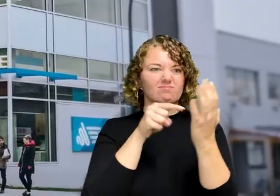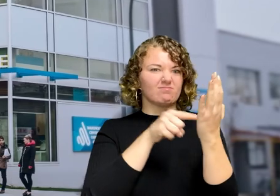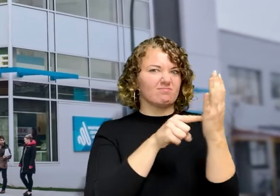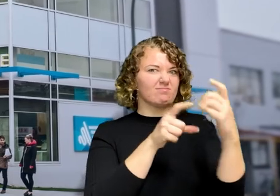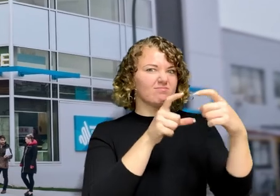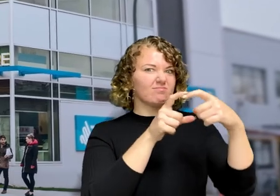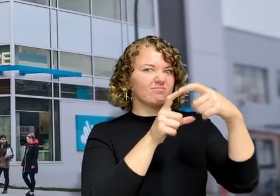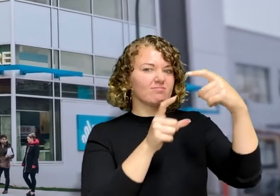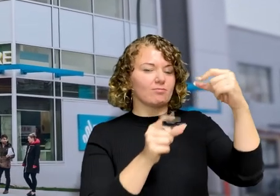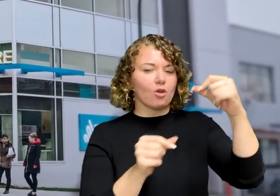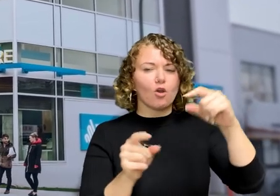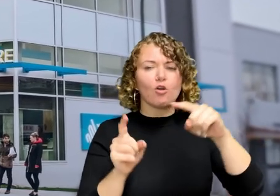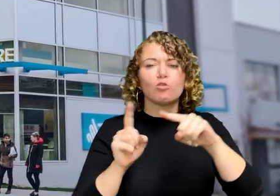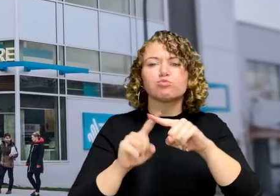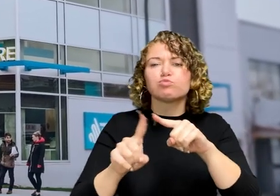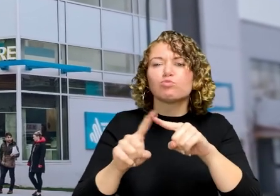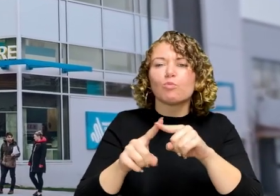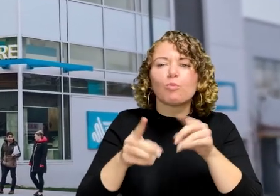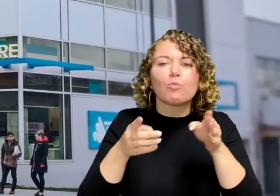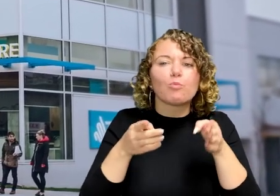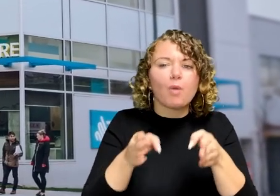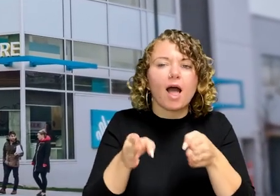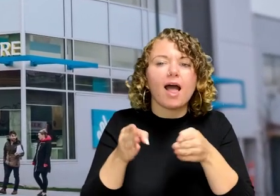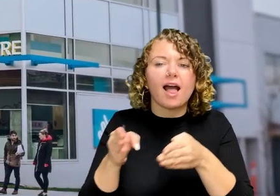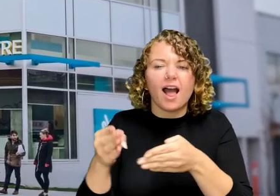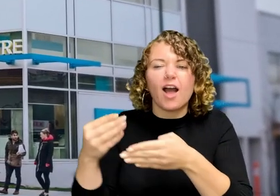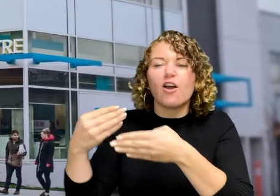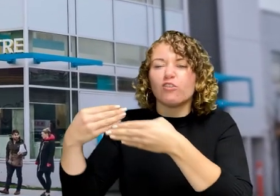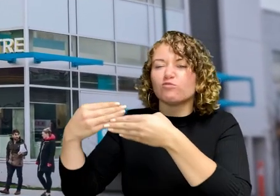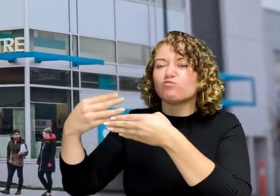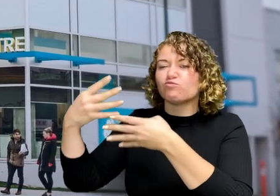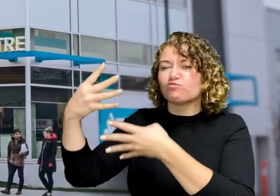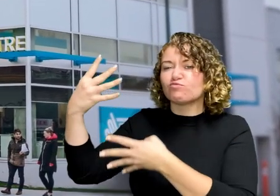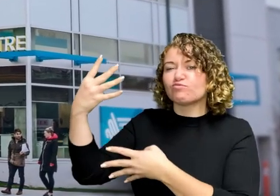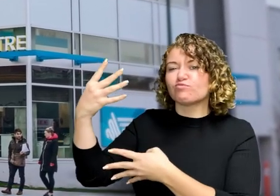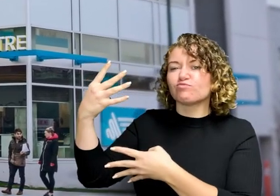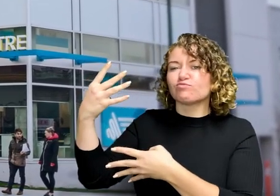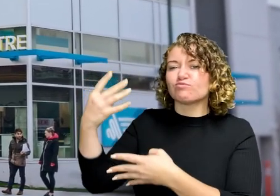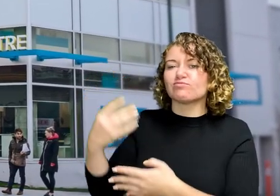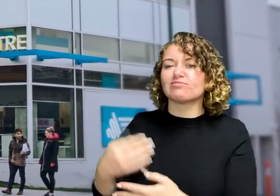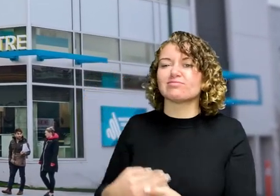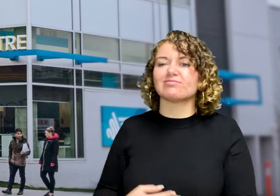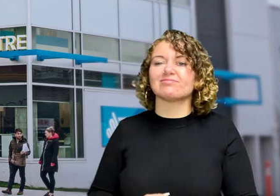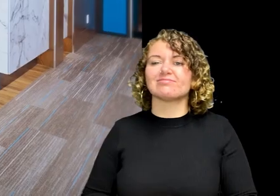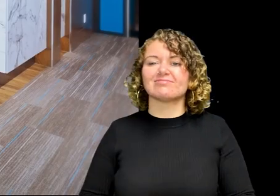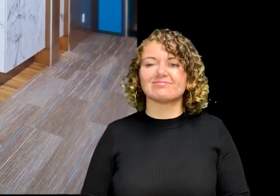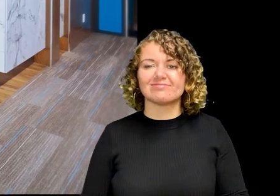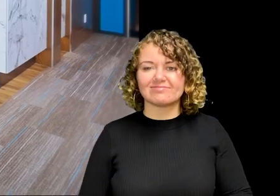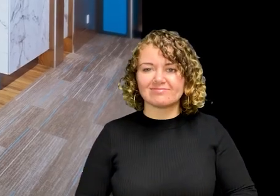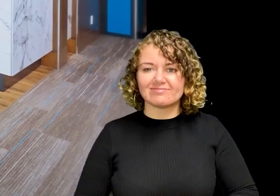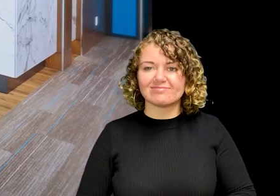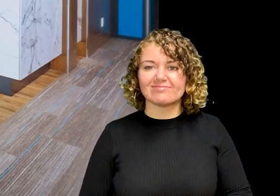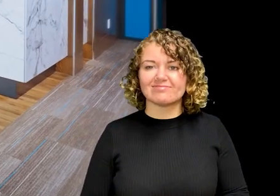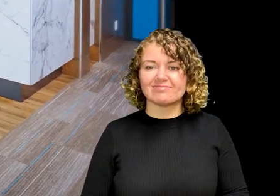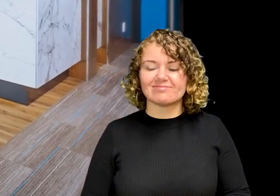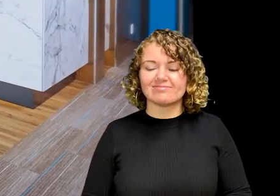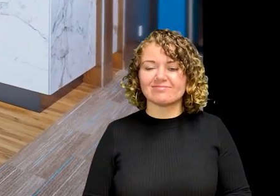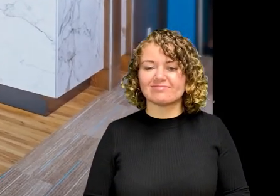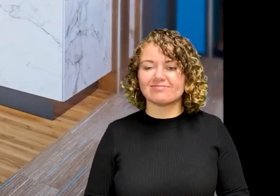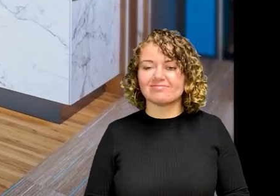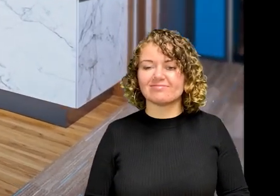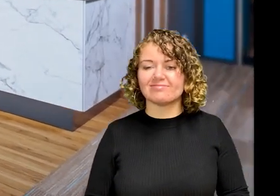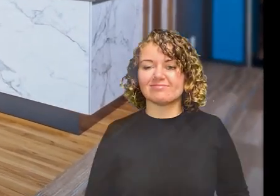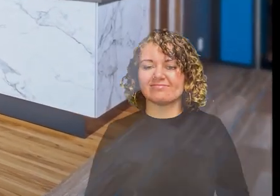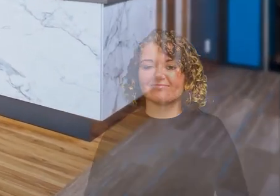Community members outside of the police department can access the visor cards from 80 of the three hearing clinics of Wayfront